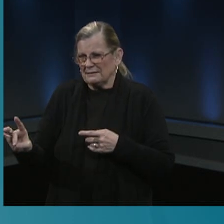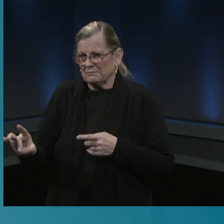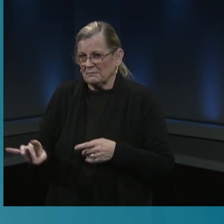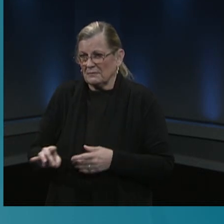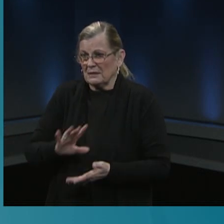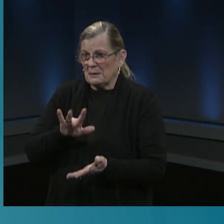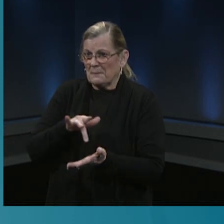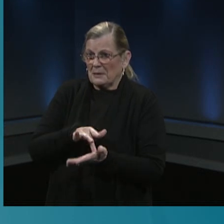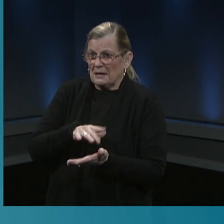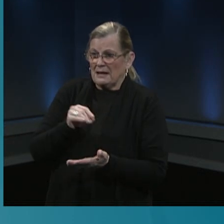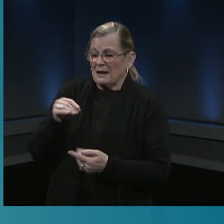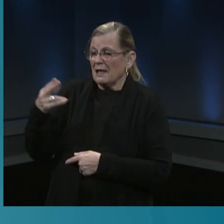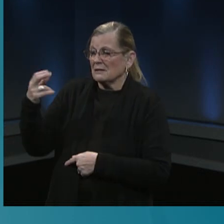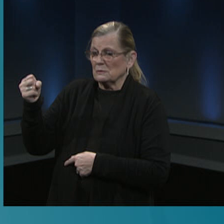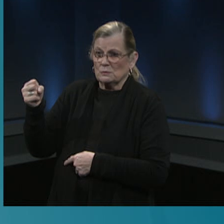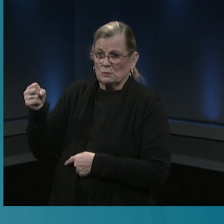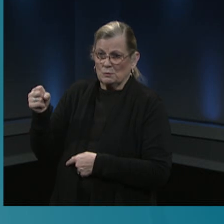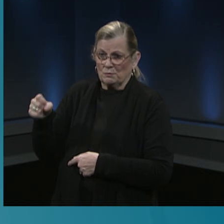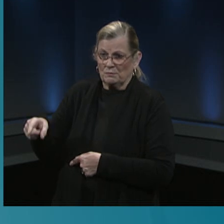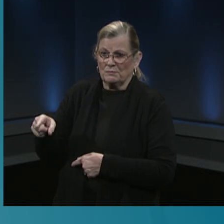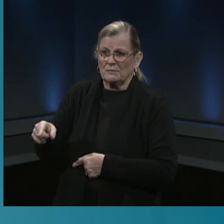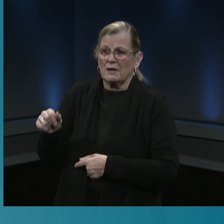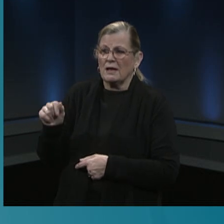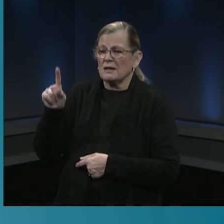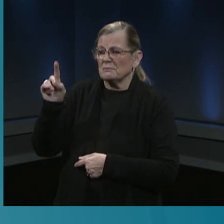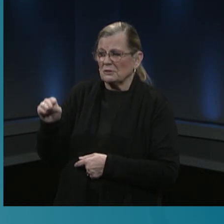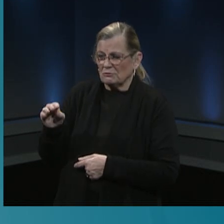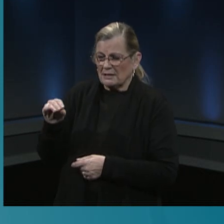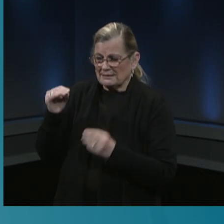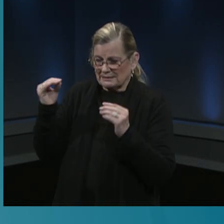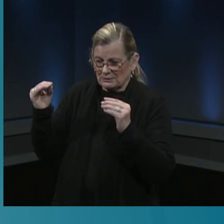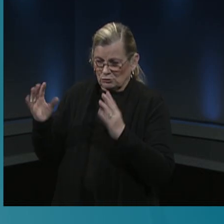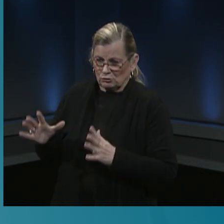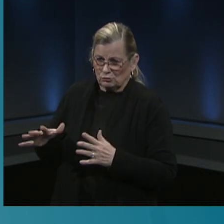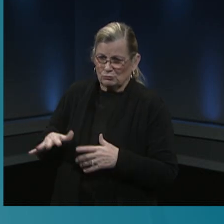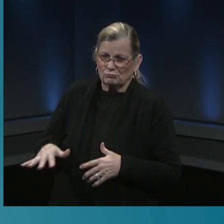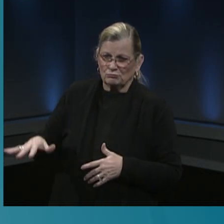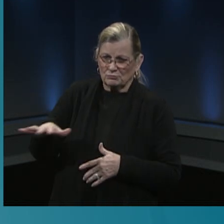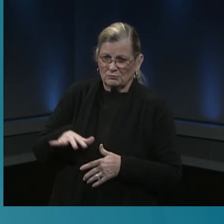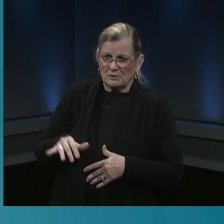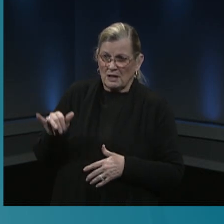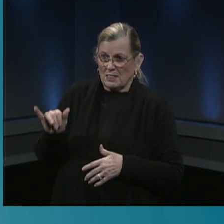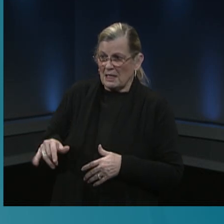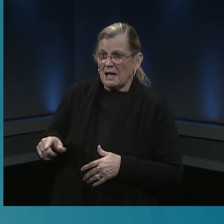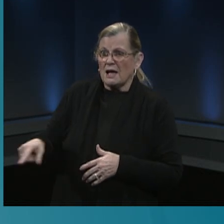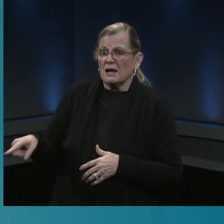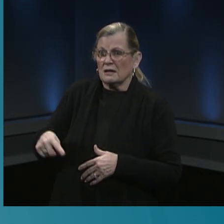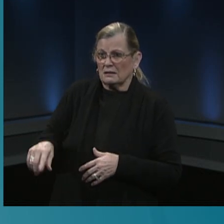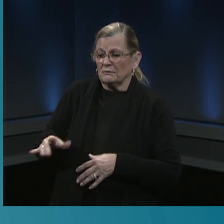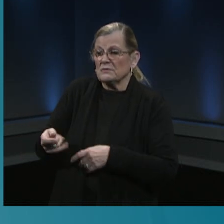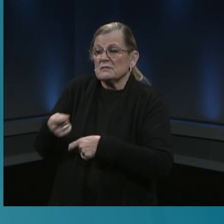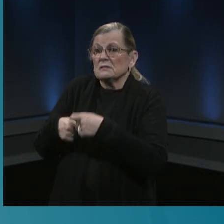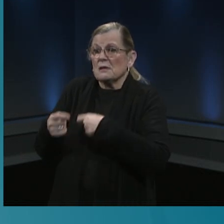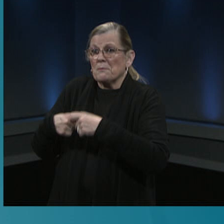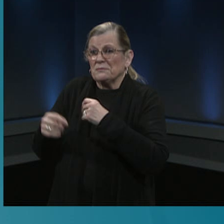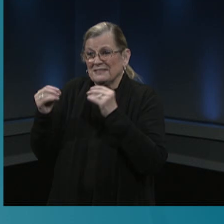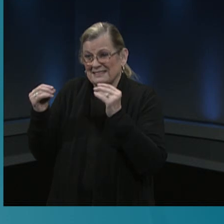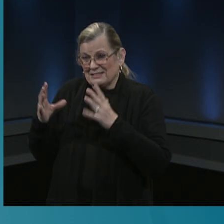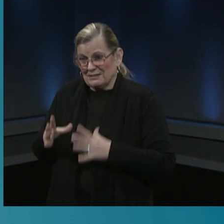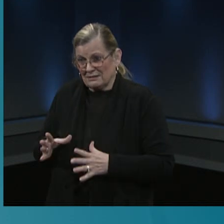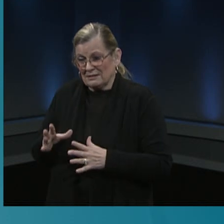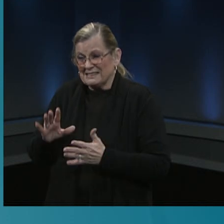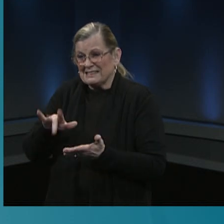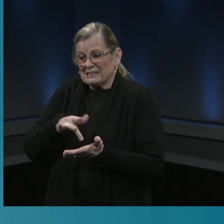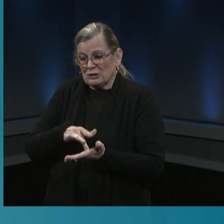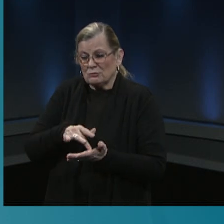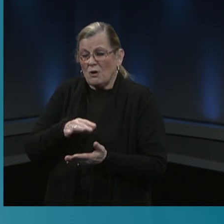high school administrators teachers classroom and hourly employees it includes substitutes central office staff that weren't in those first